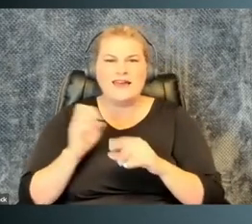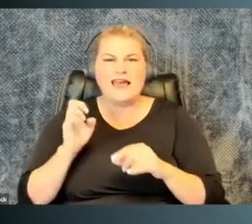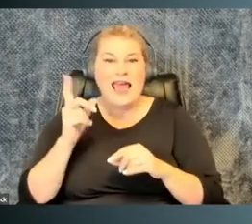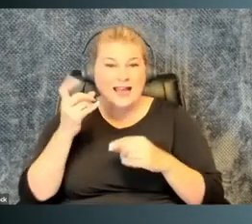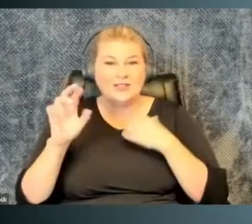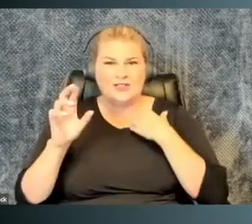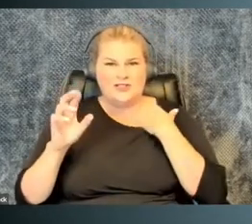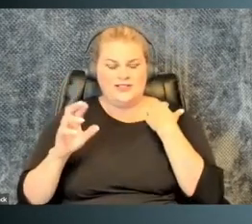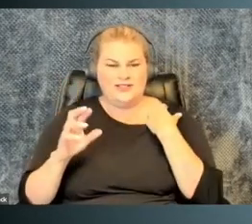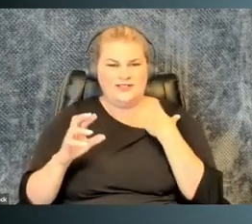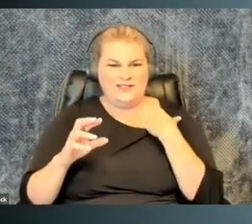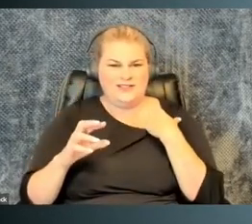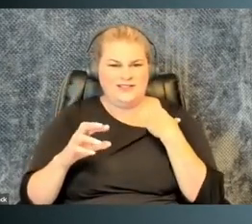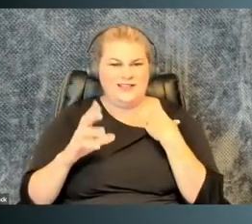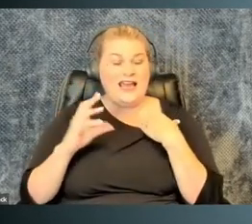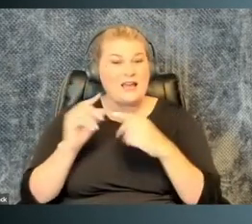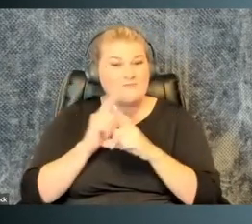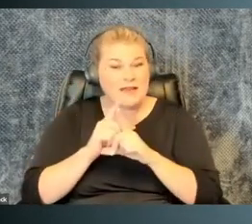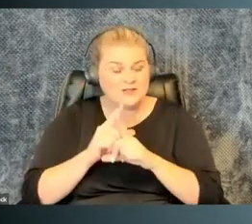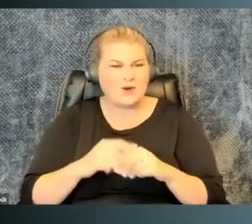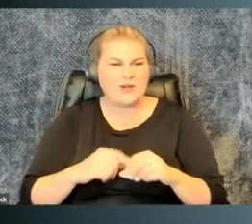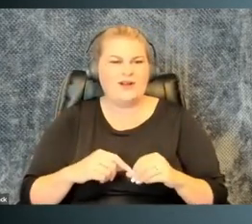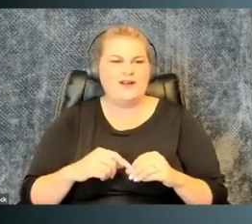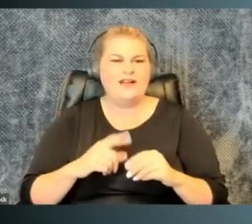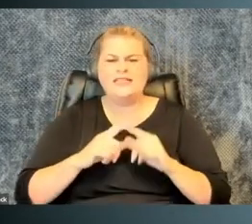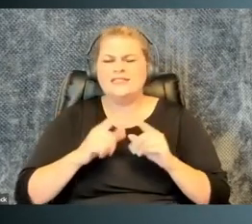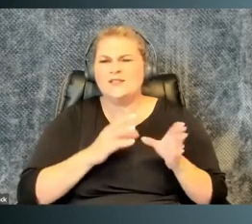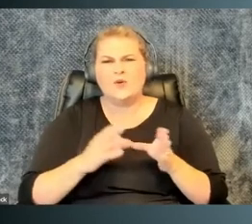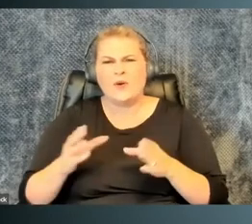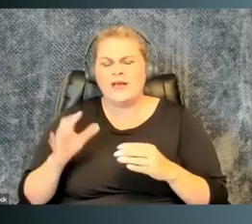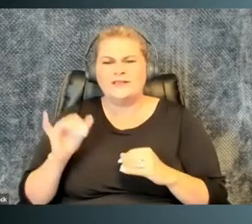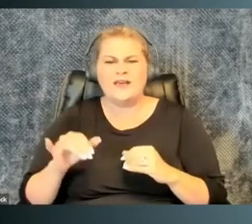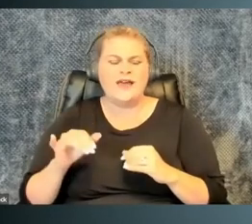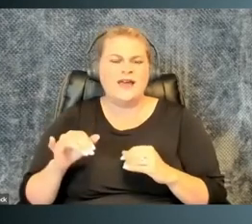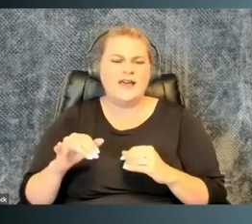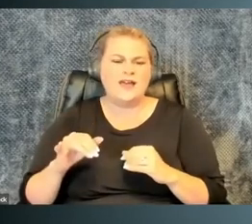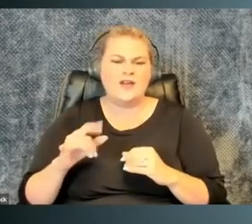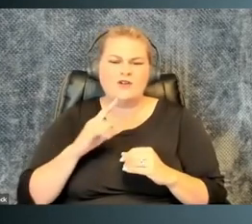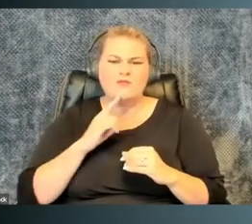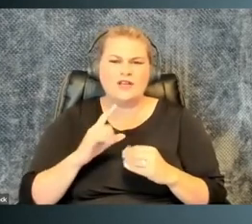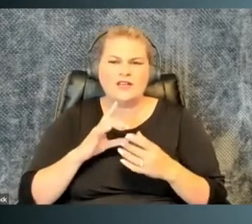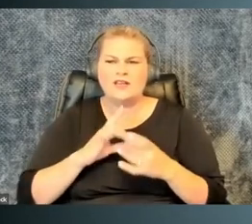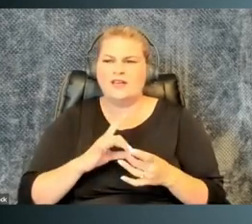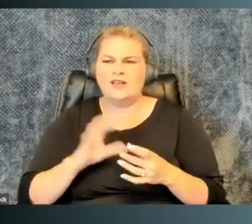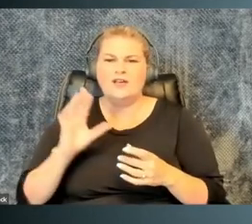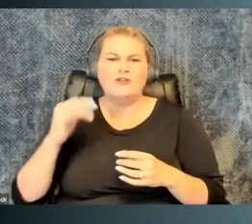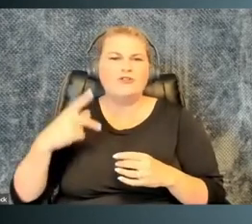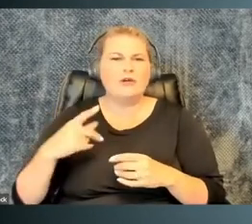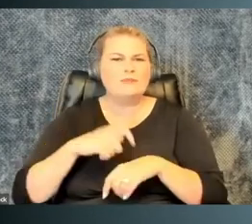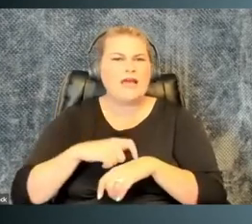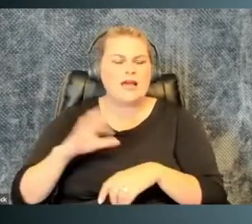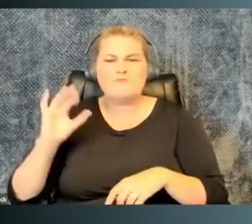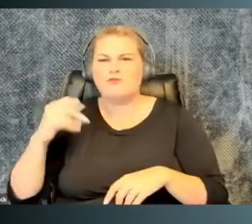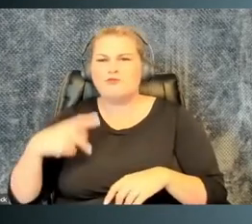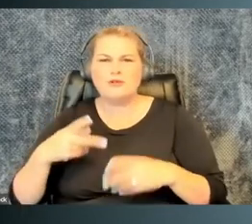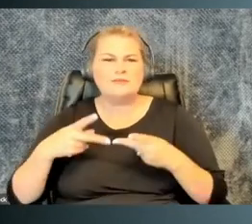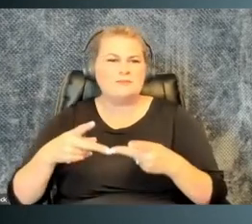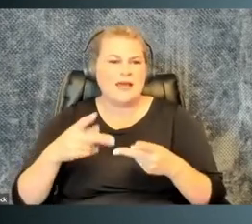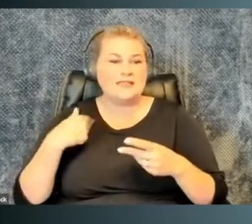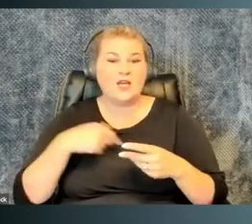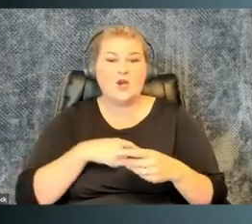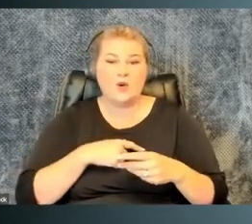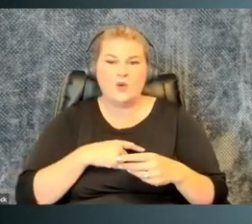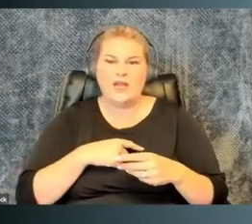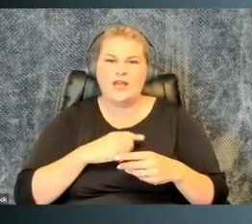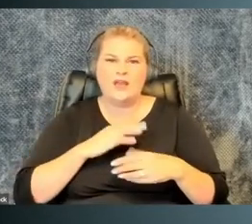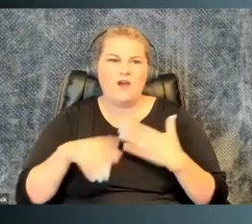person and be a disabled elder and mentor in ways that speak to crip time